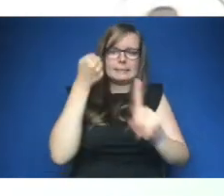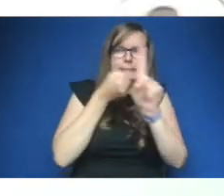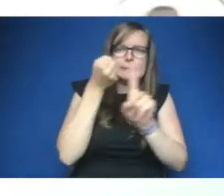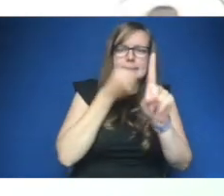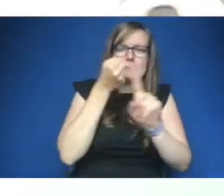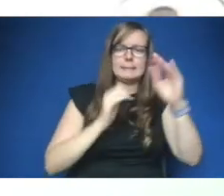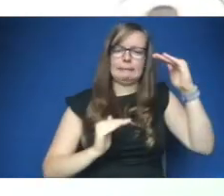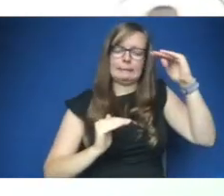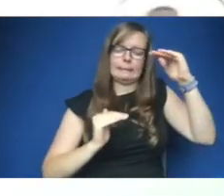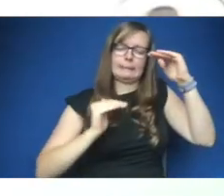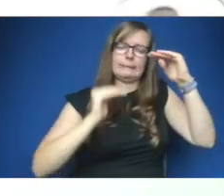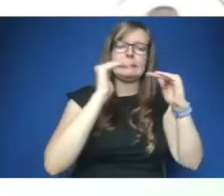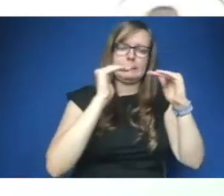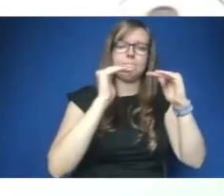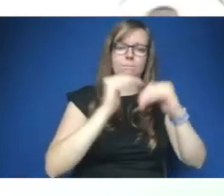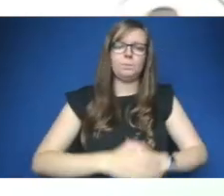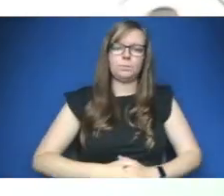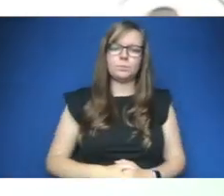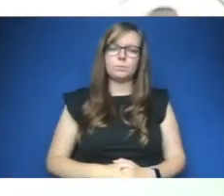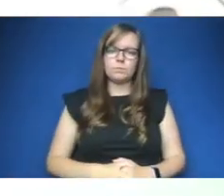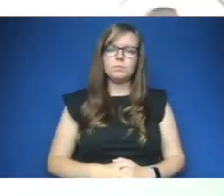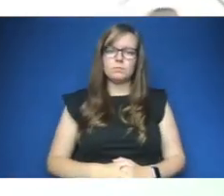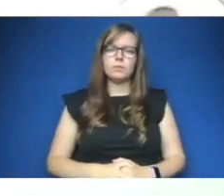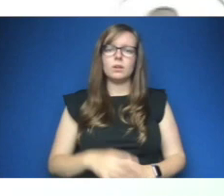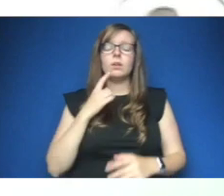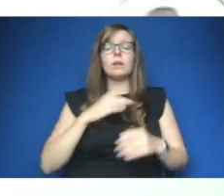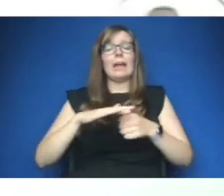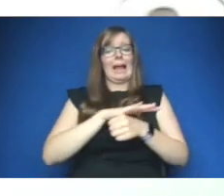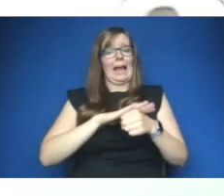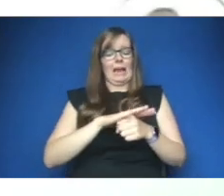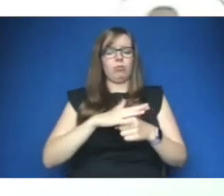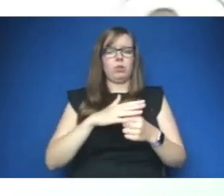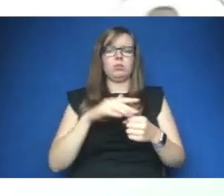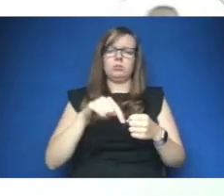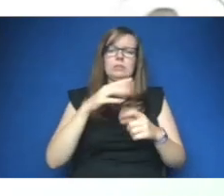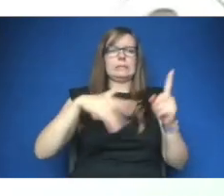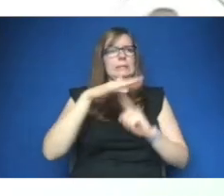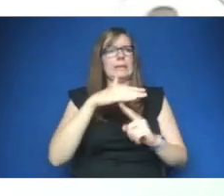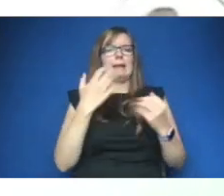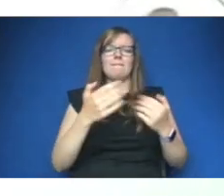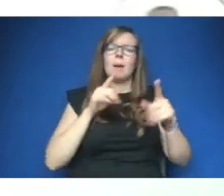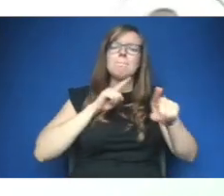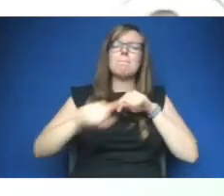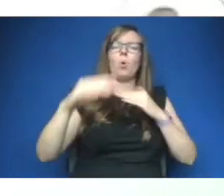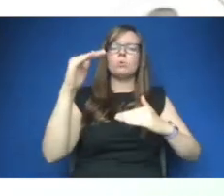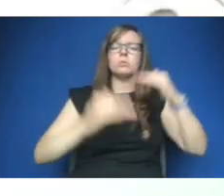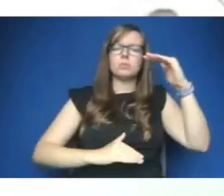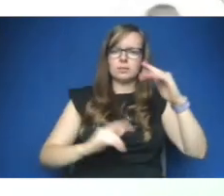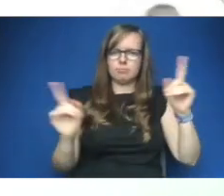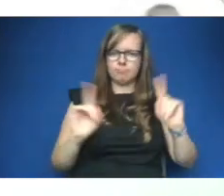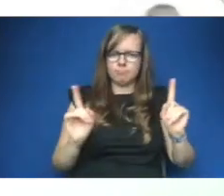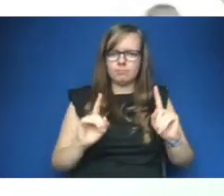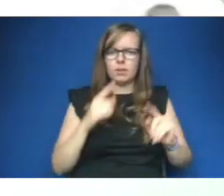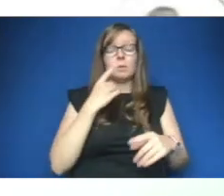right so the areas in our society where we experience the most inequality so when i'm talking about we as in the